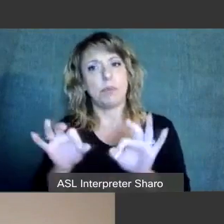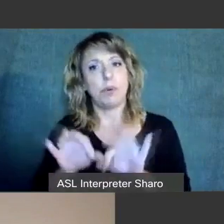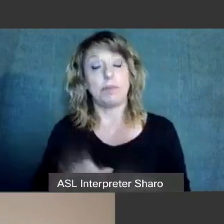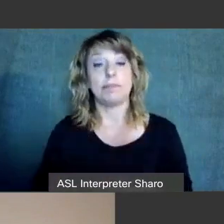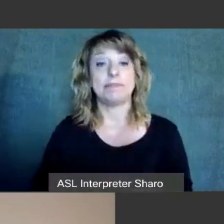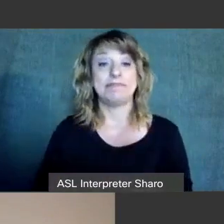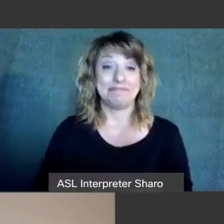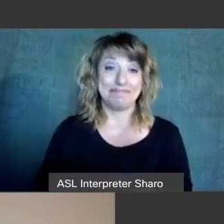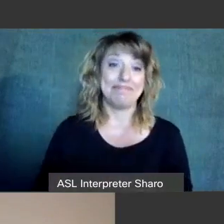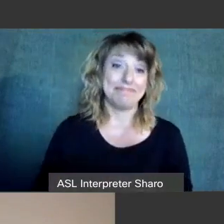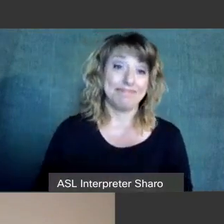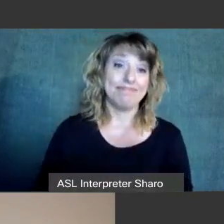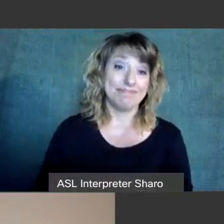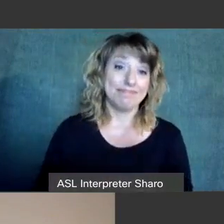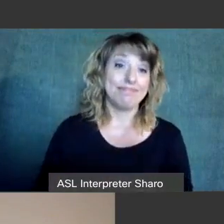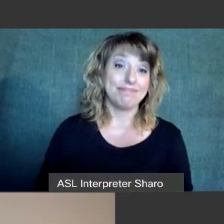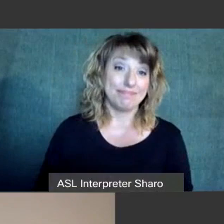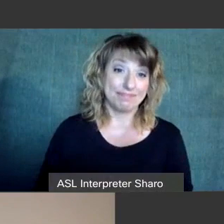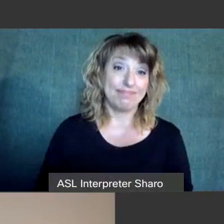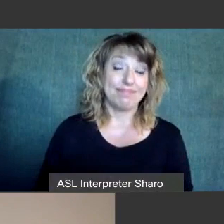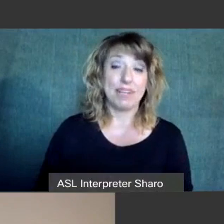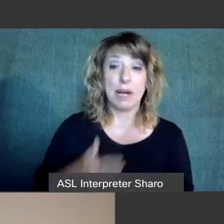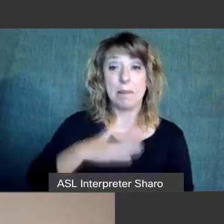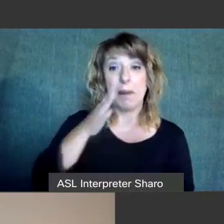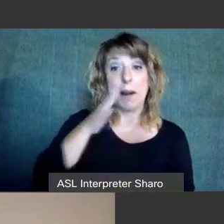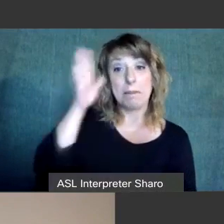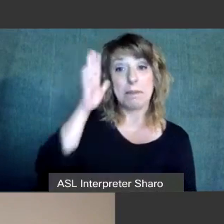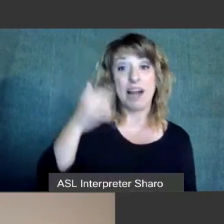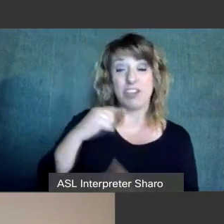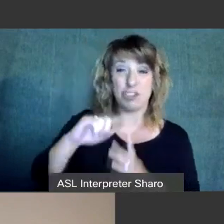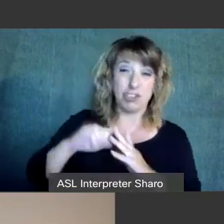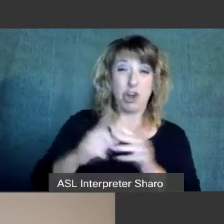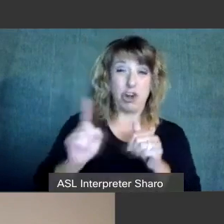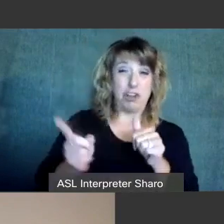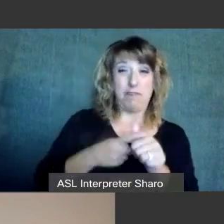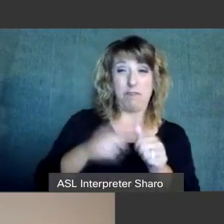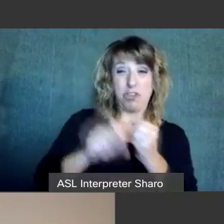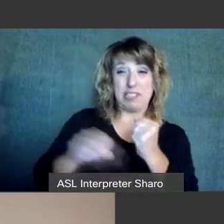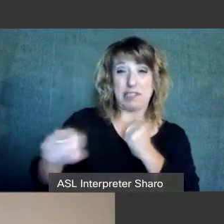started the very first extended school year program back in 1974.